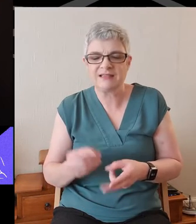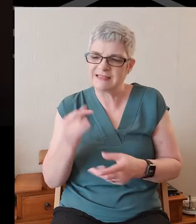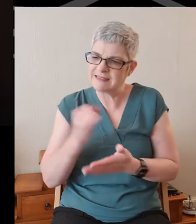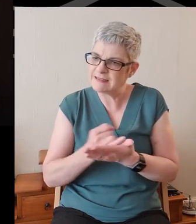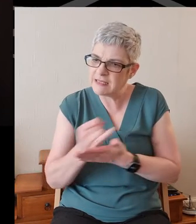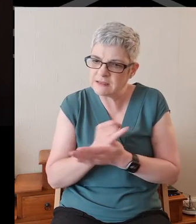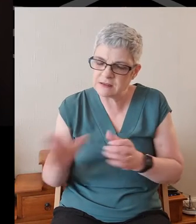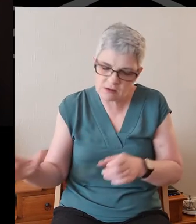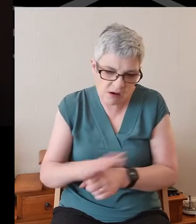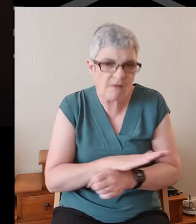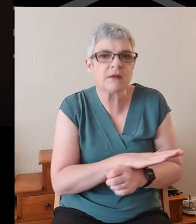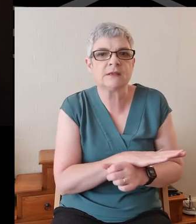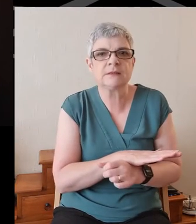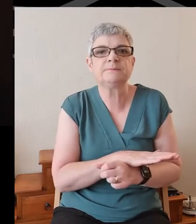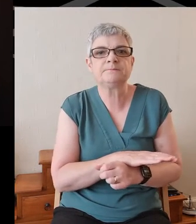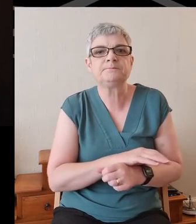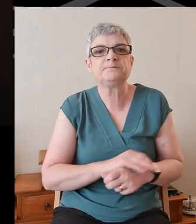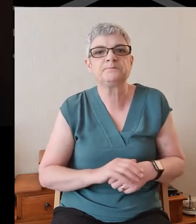sins.